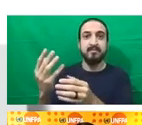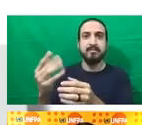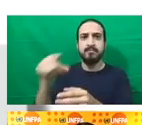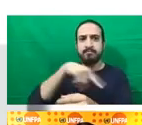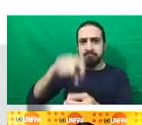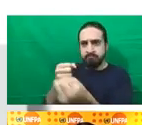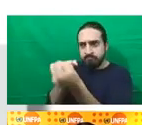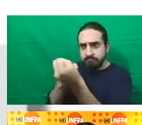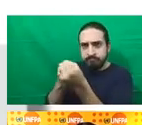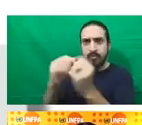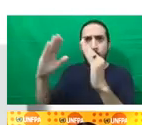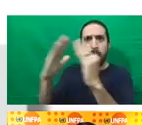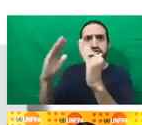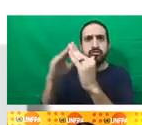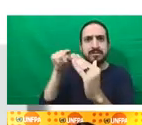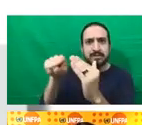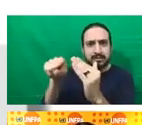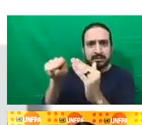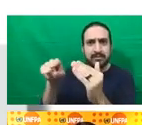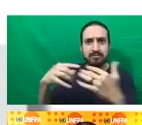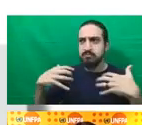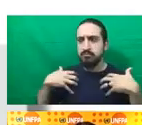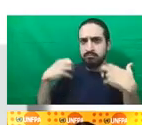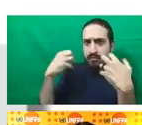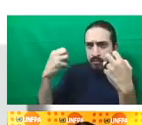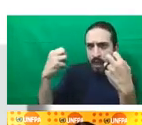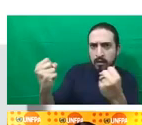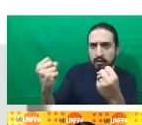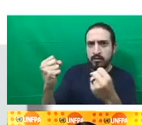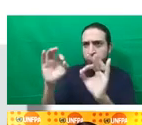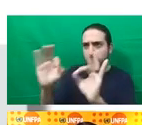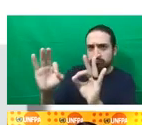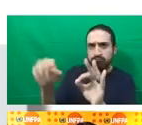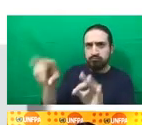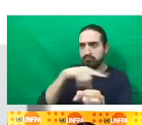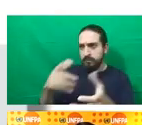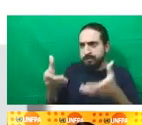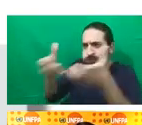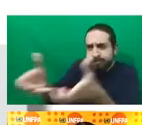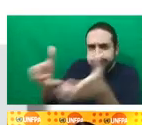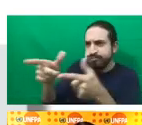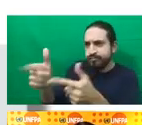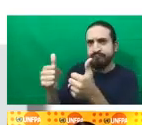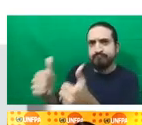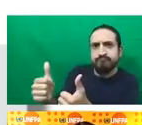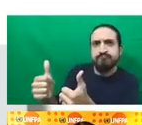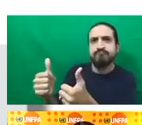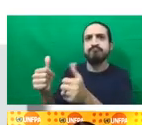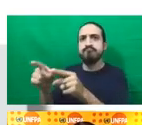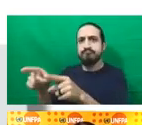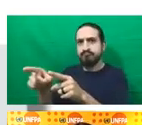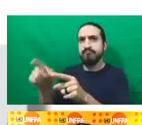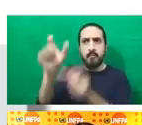to ensure that we invest in a healthy, educated, and empowered population with their reproductive health and right to fulfil.